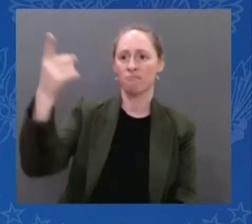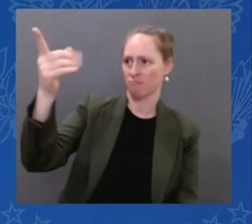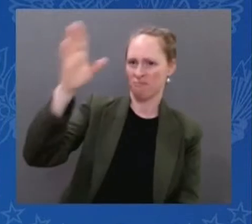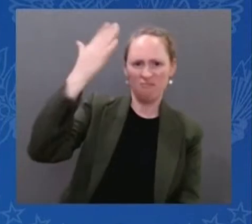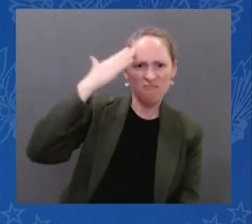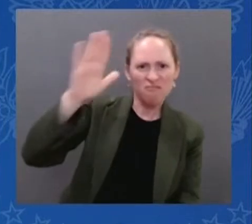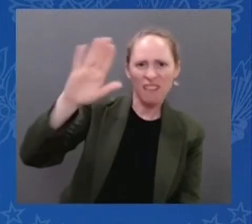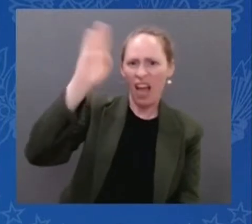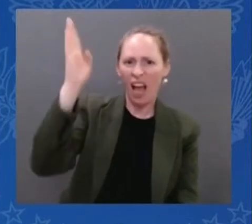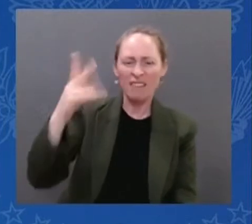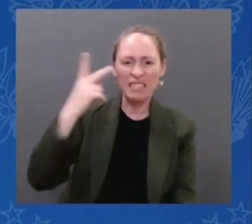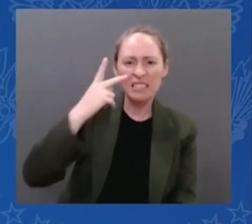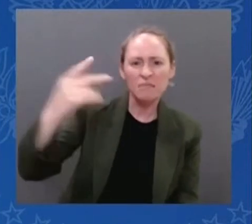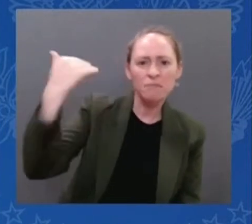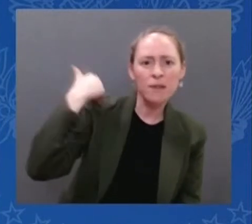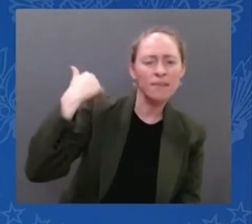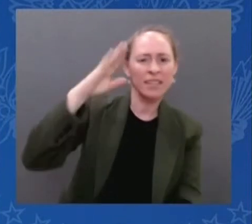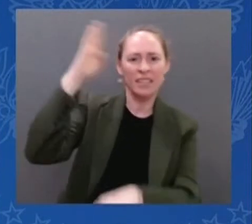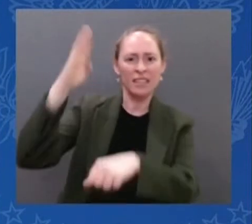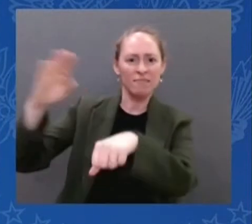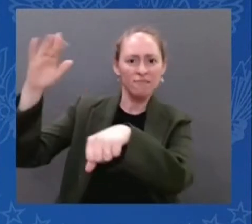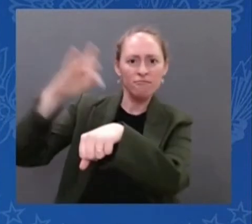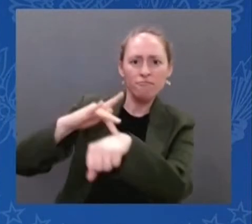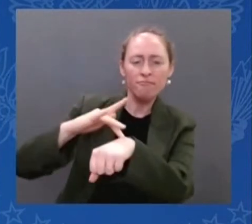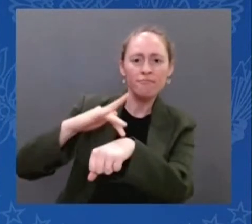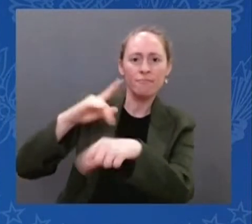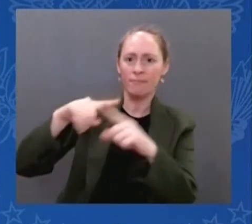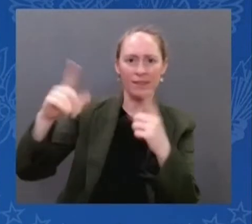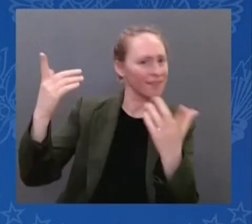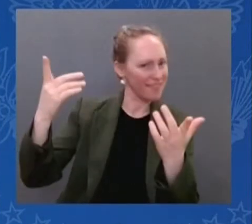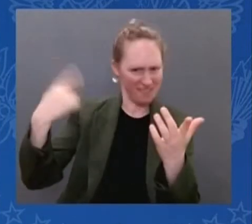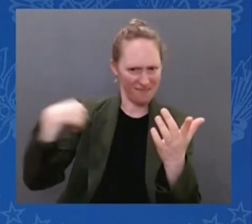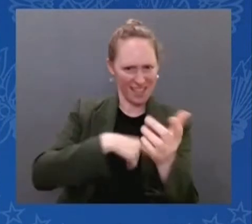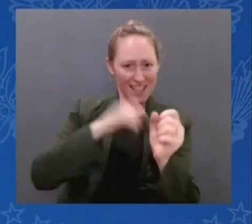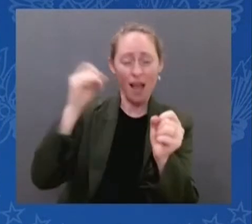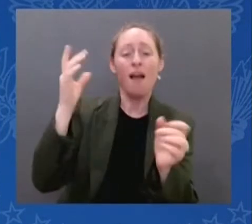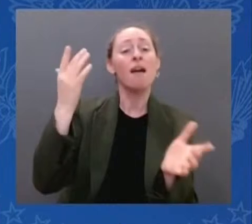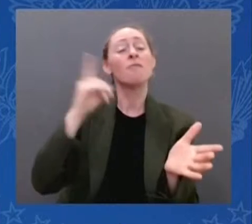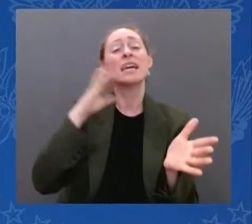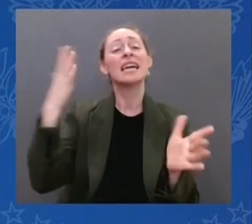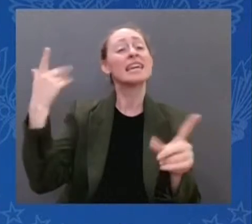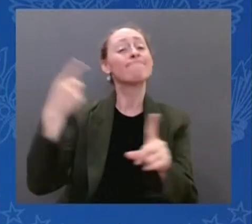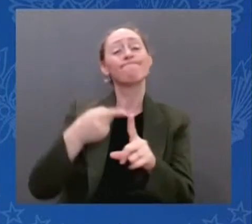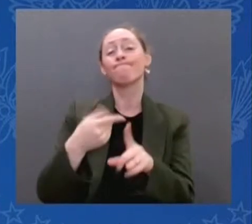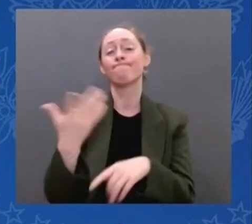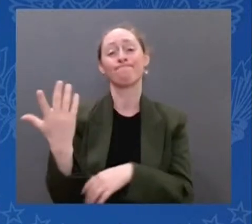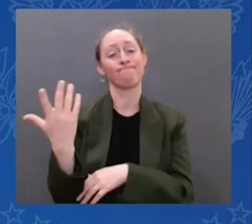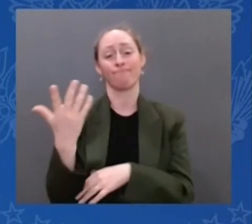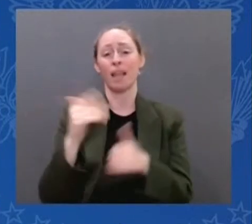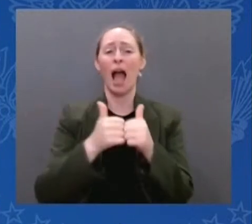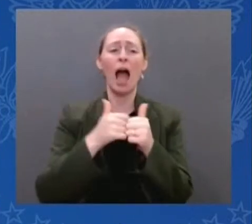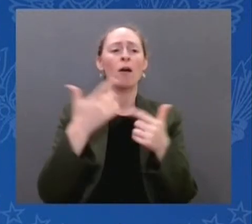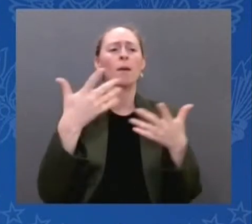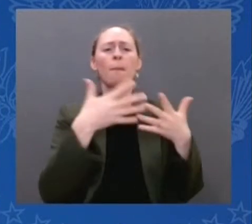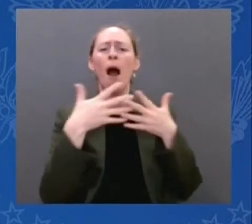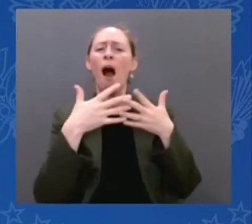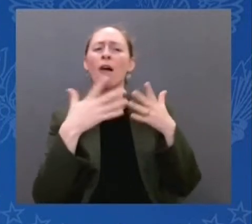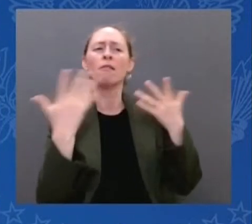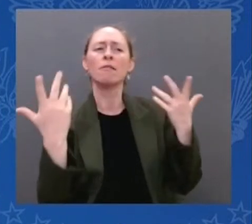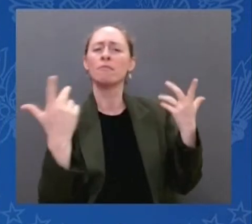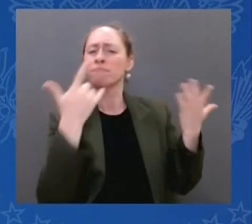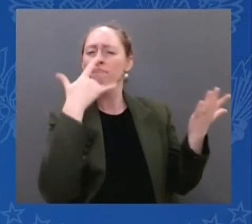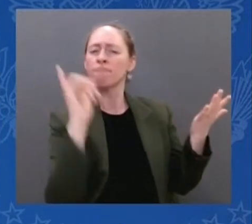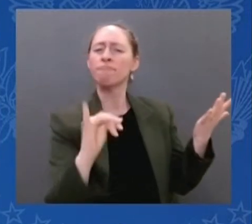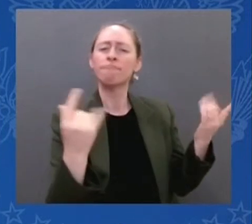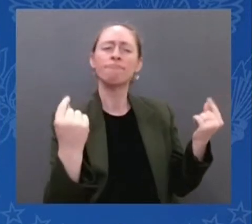America is defined by one single word. Possibilities. Possibilities. I want to thank